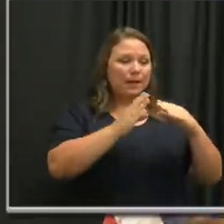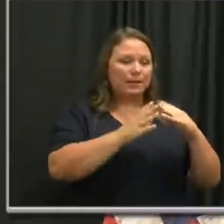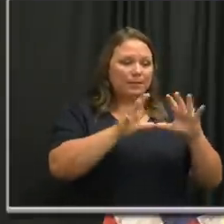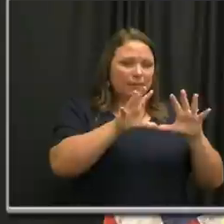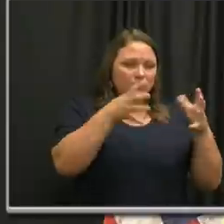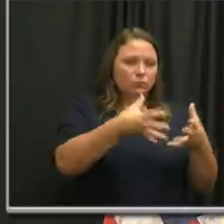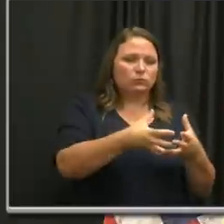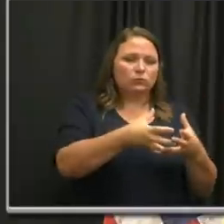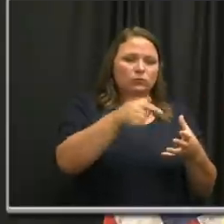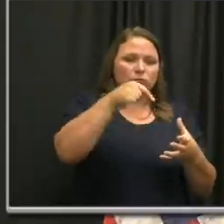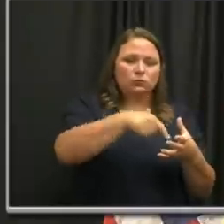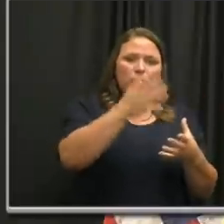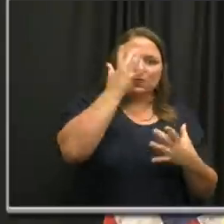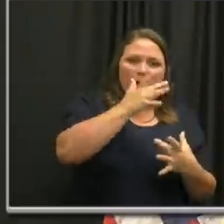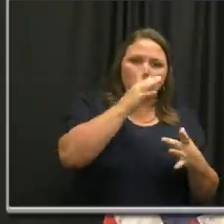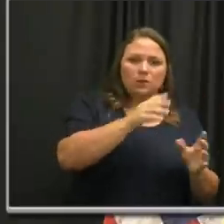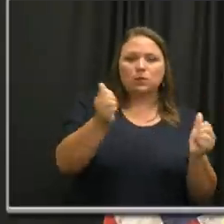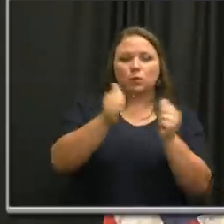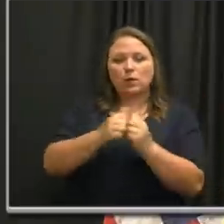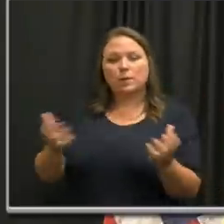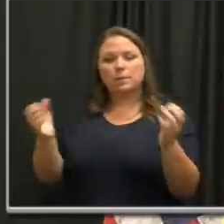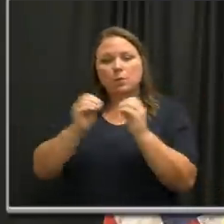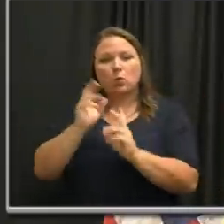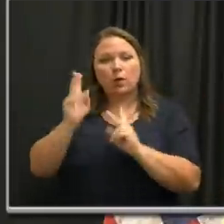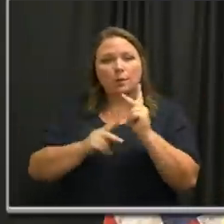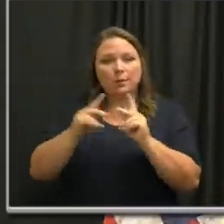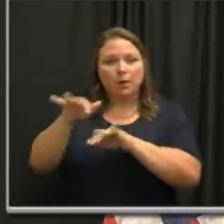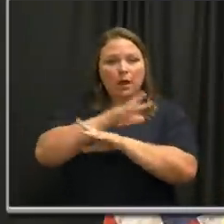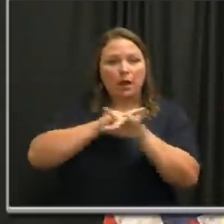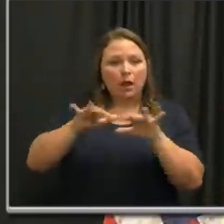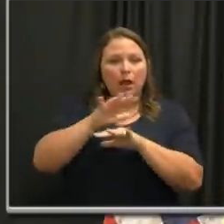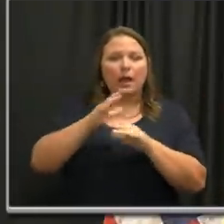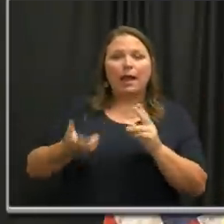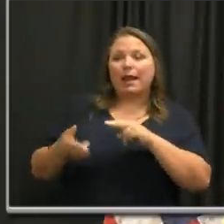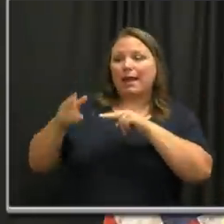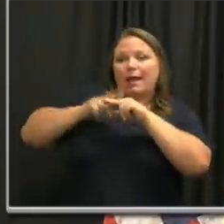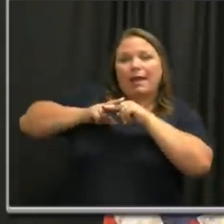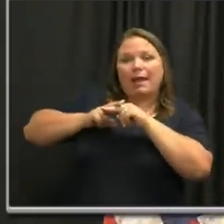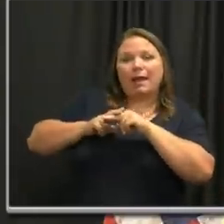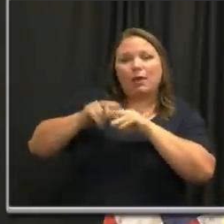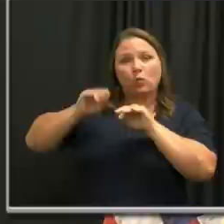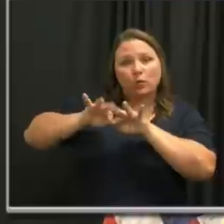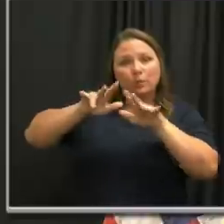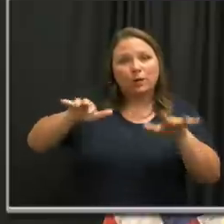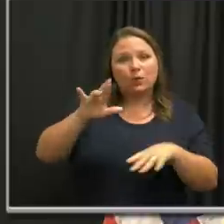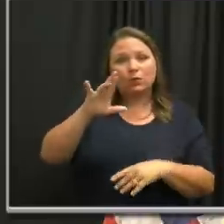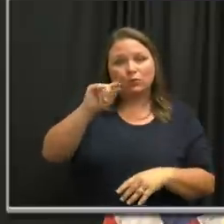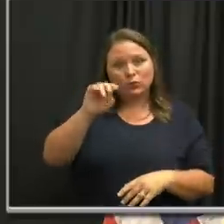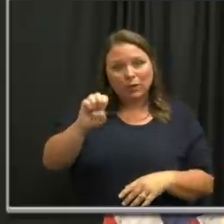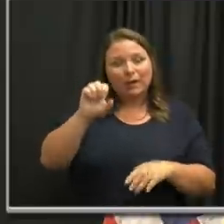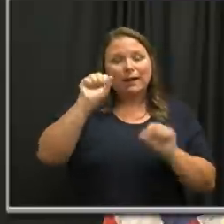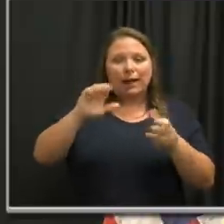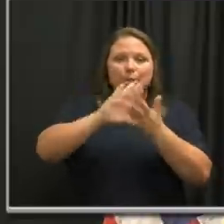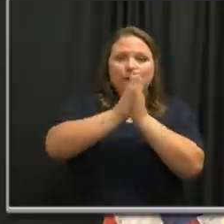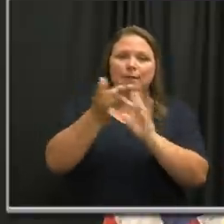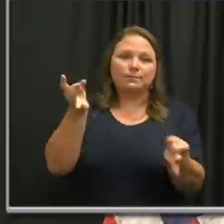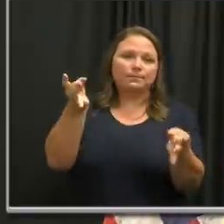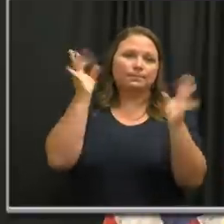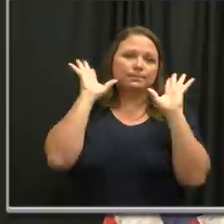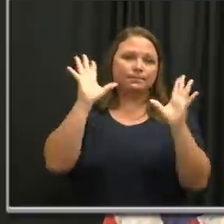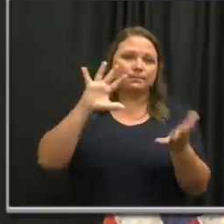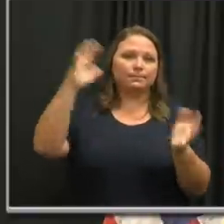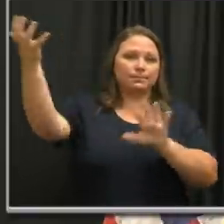being much bigger, along with a much higher basic reproductive rate, you have the makings of a truly disastrous situation.